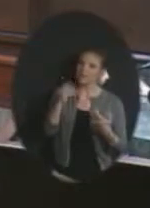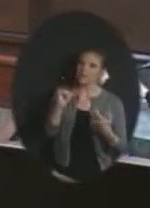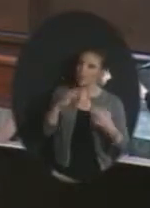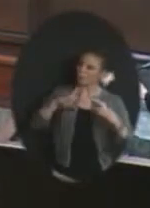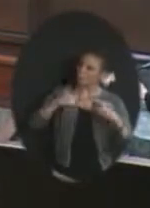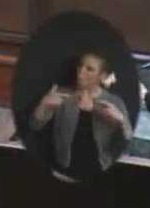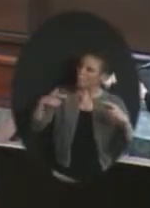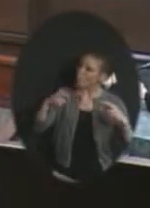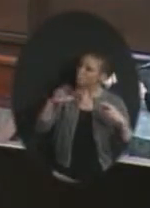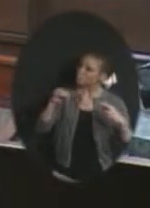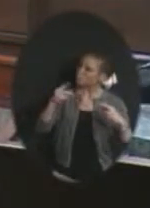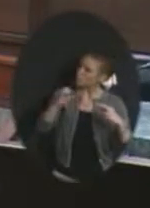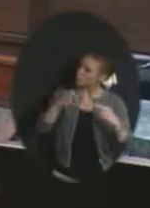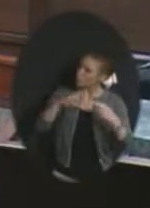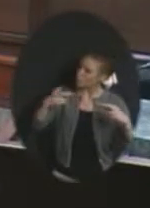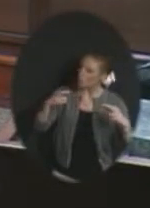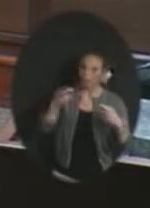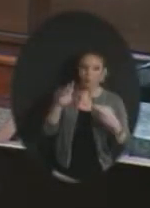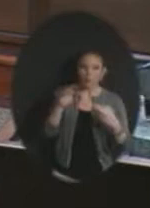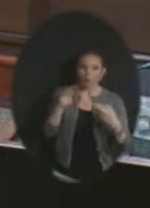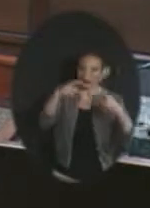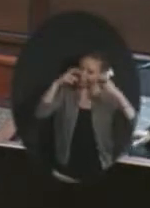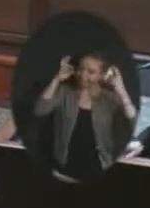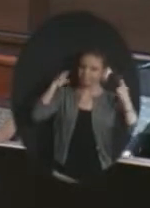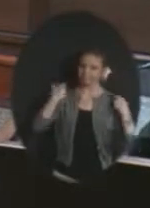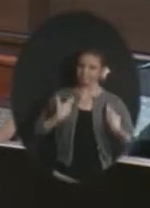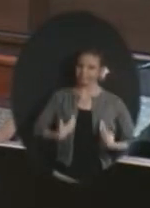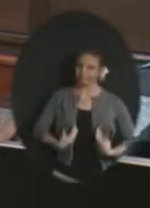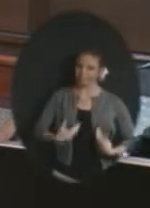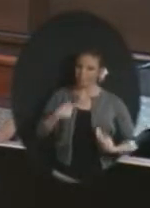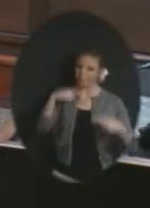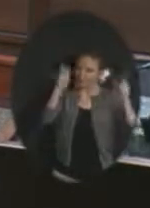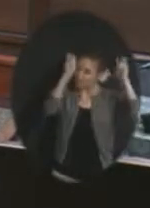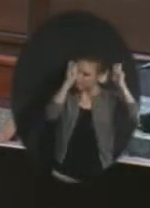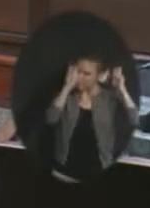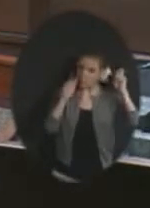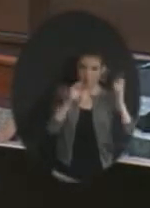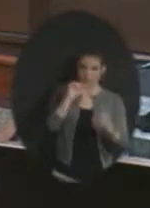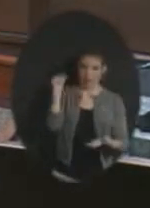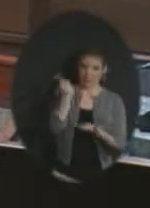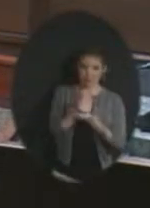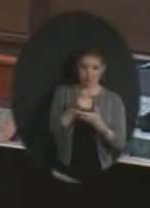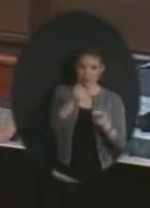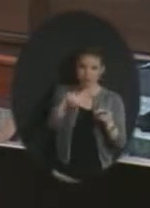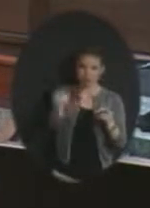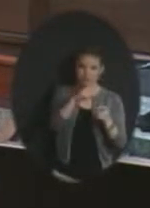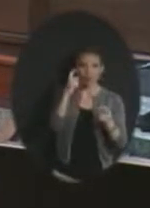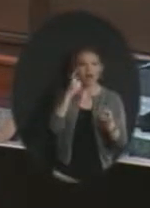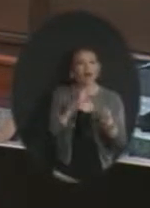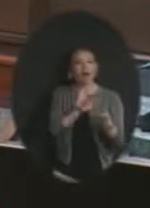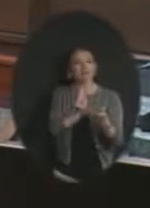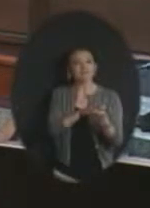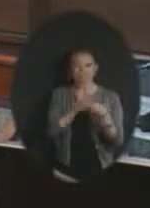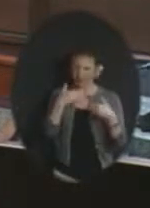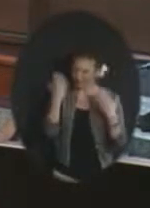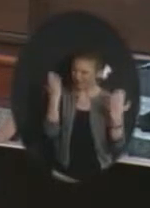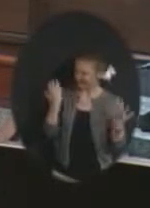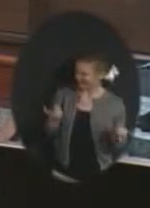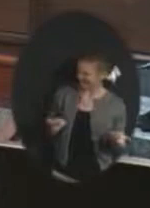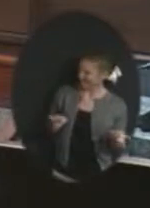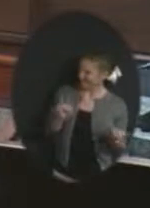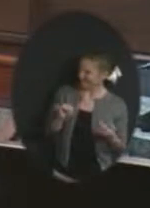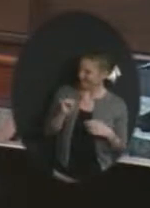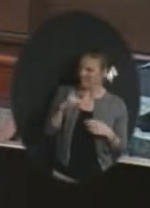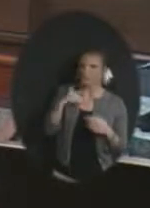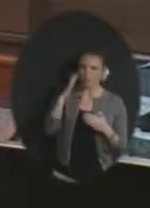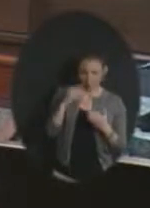for those that go through our program. Right now there's no recognition at graduation like that, and I know I've heard from